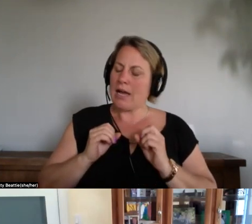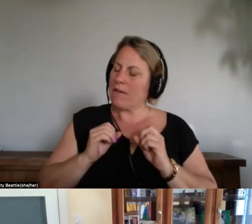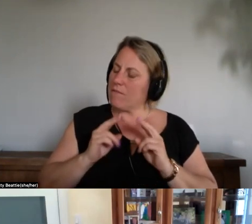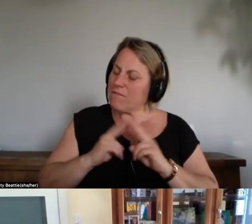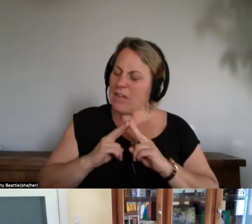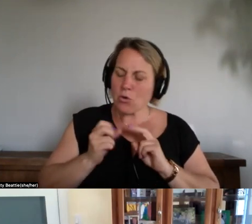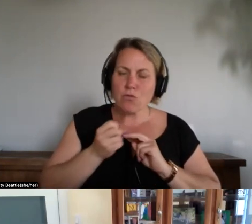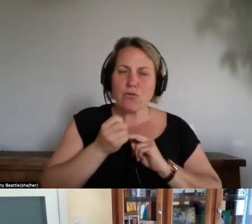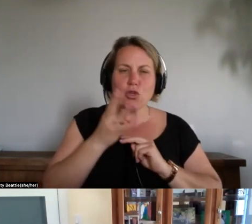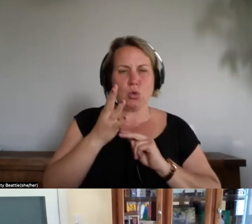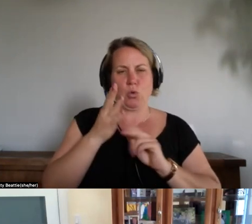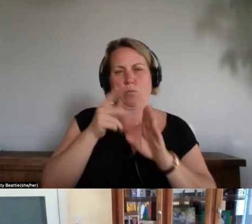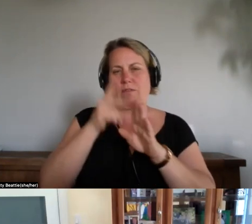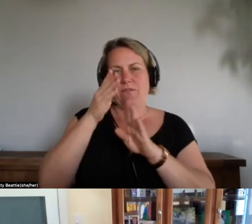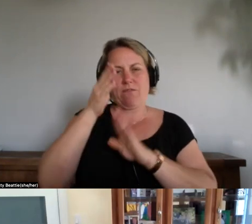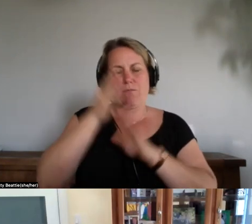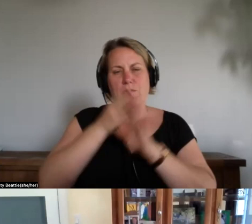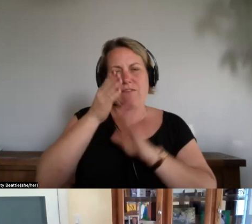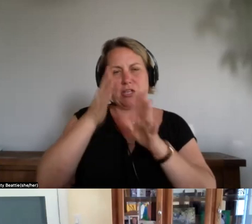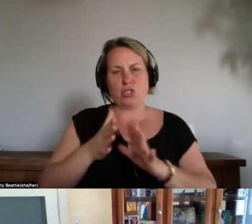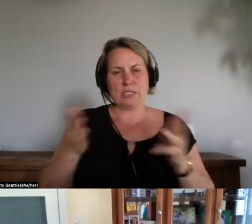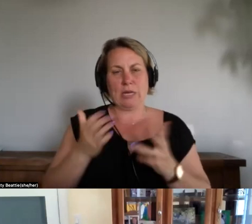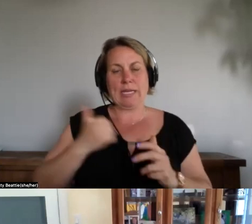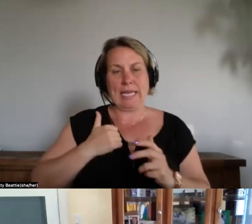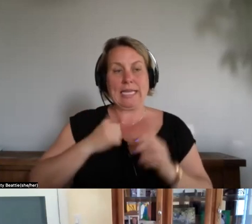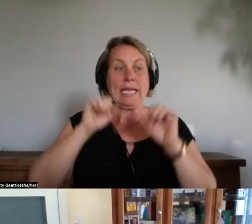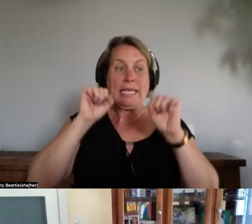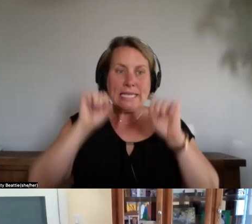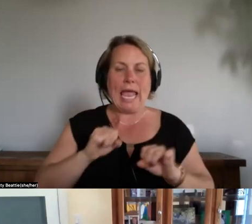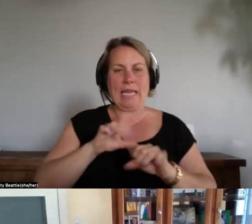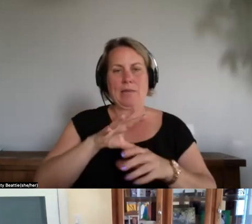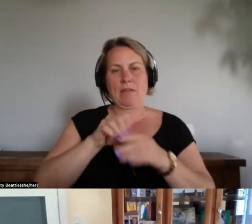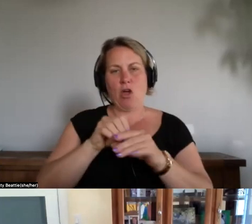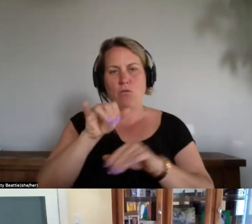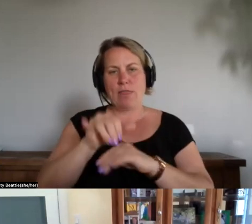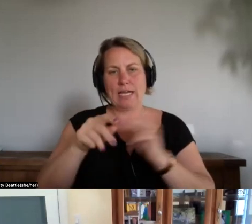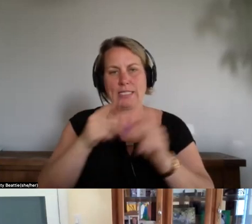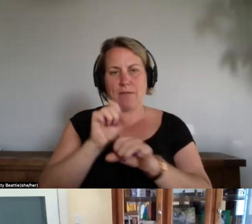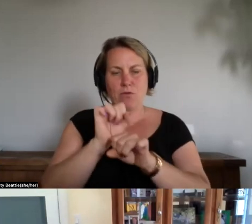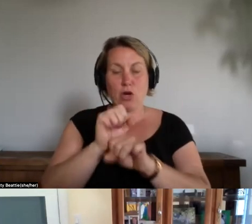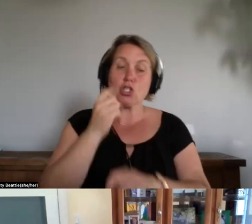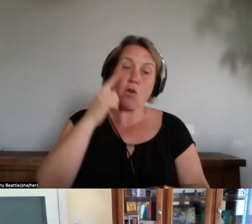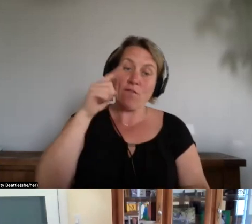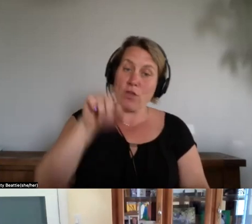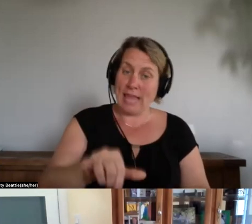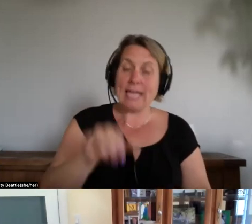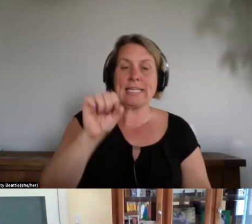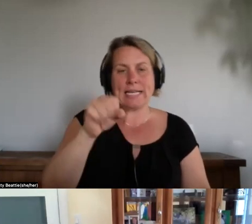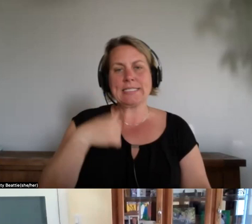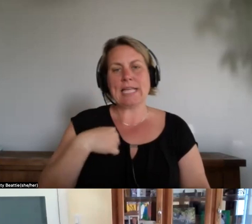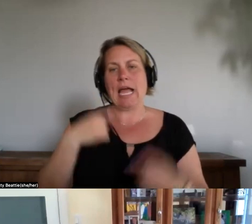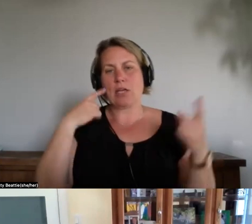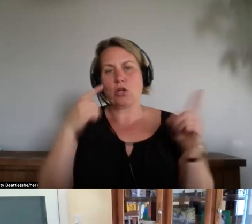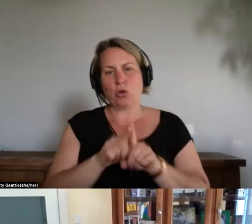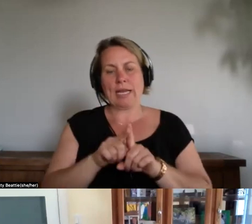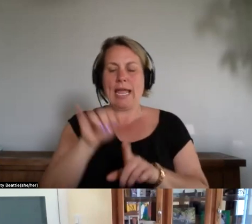work with that so in that sense i would say yes i agree and this is the problem is that we don't have the